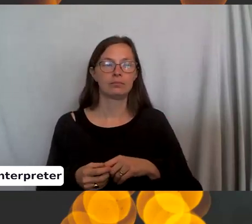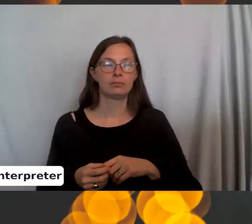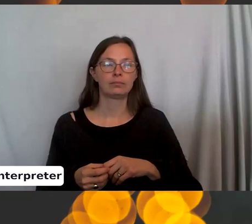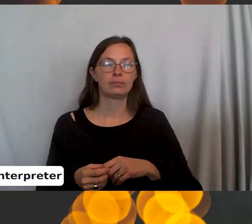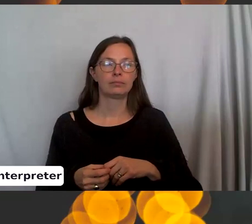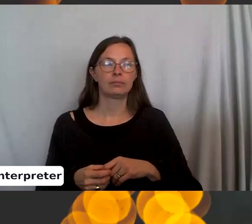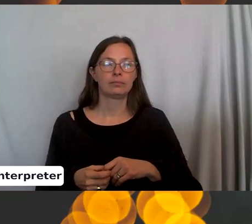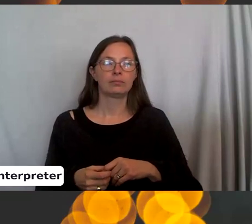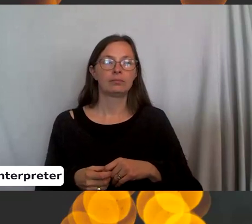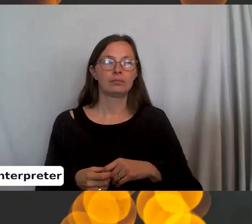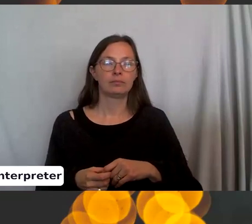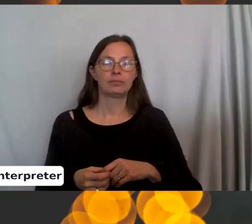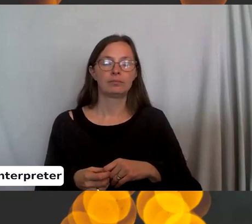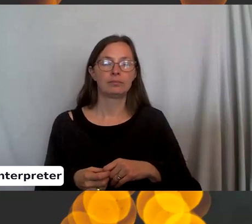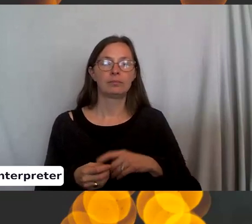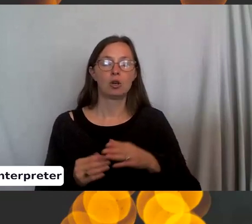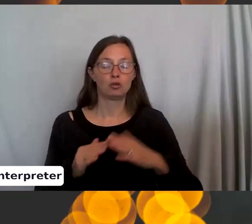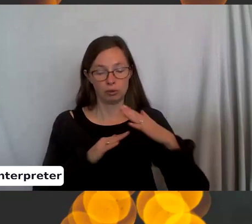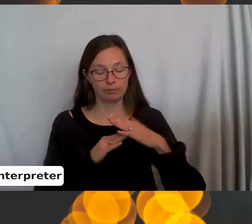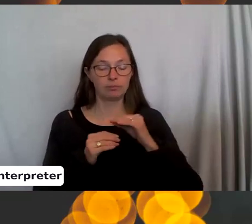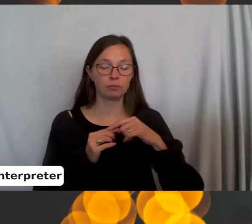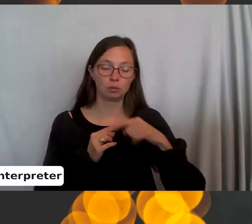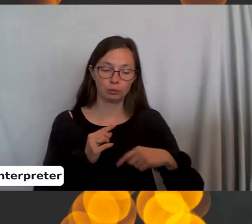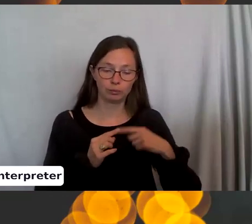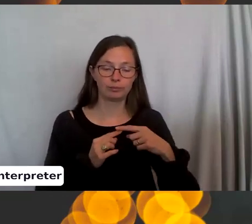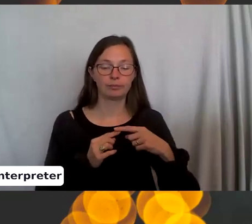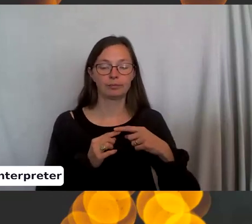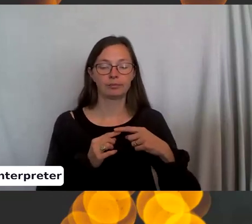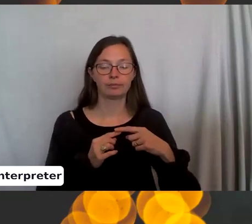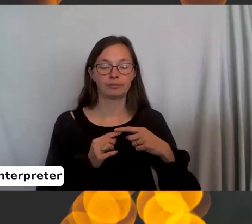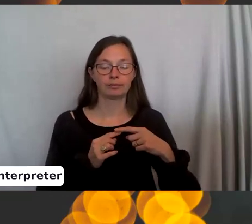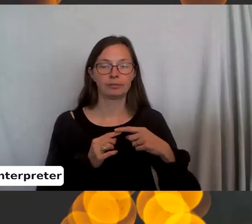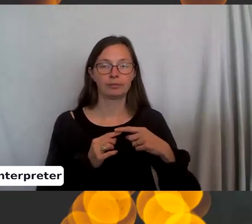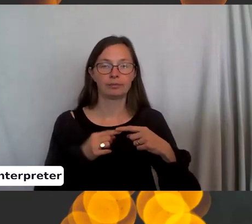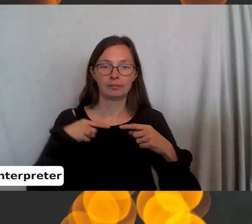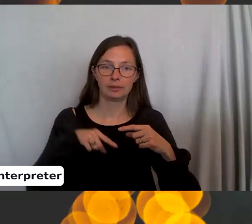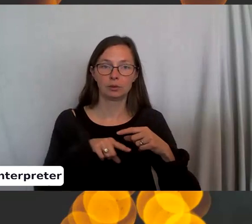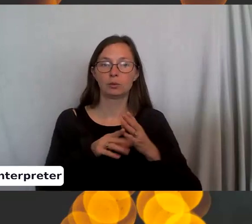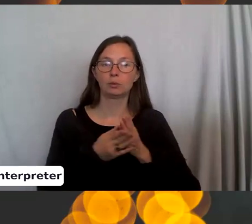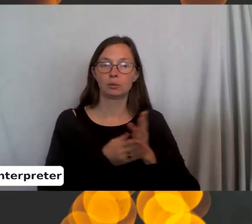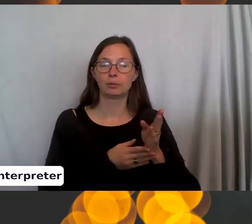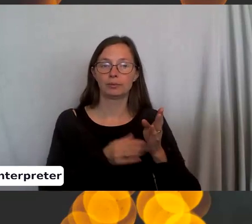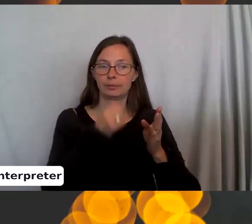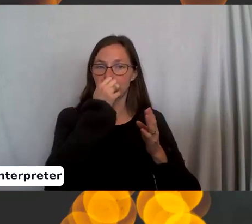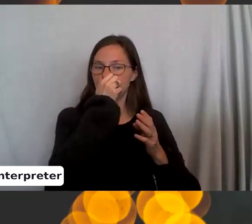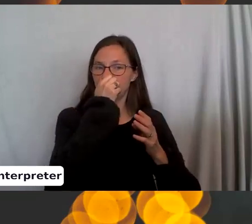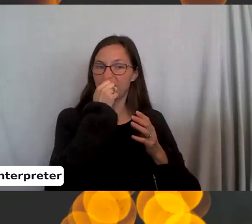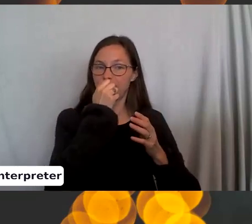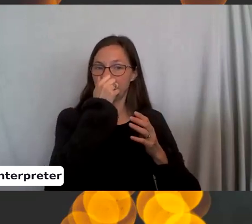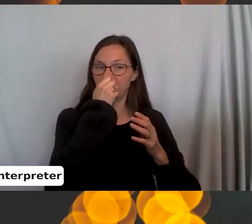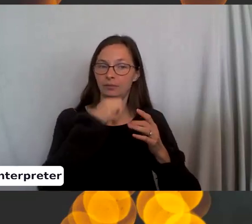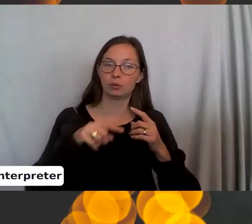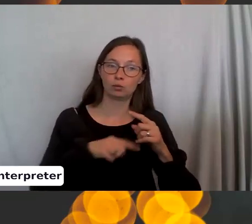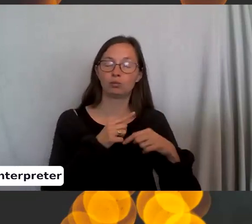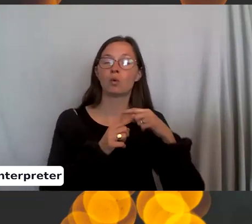Across the top. Move it around. Put the needle through your thumb. Wrap